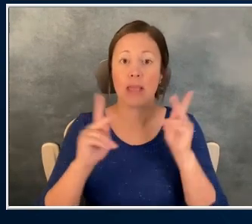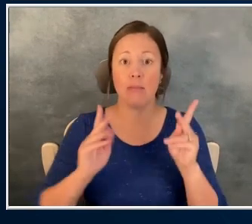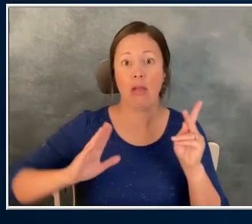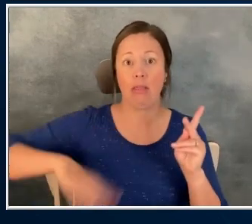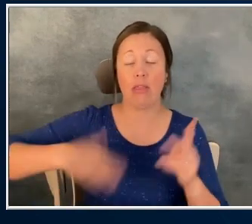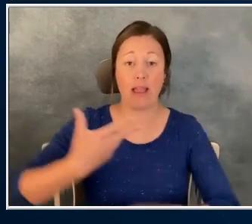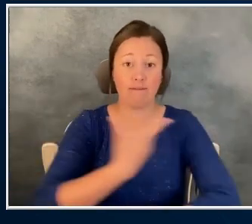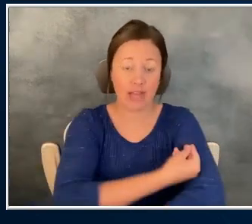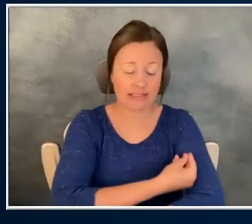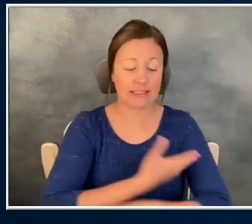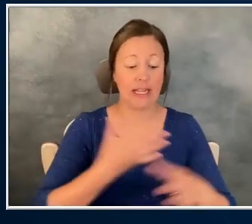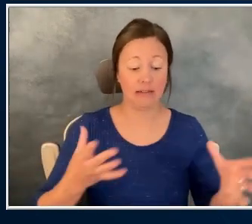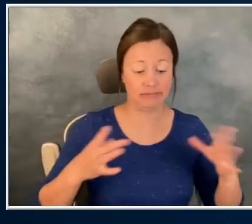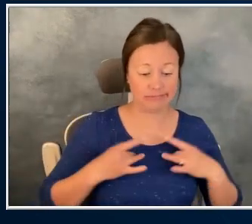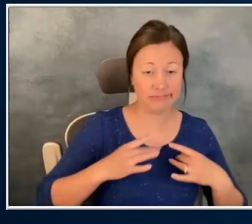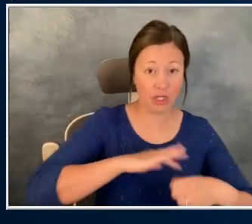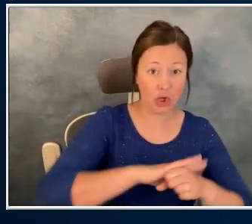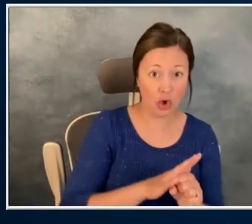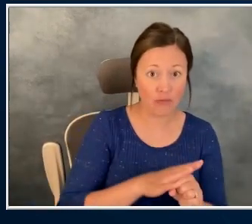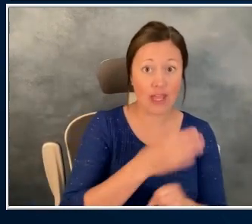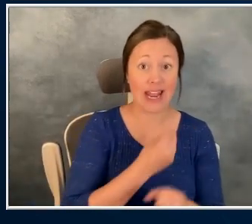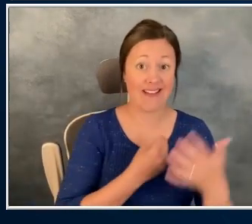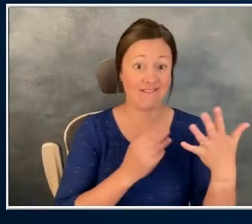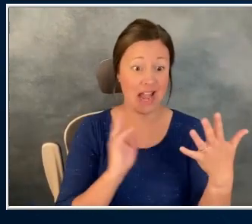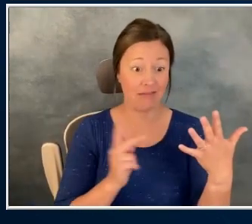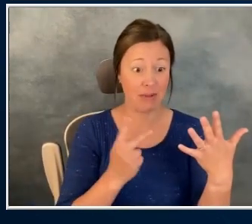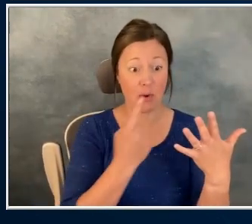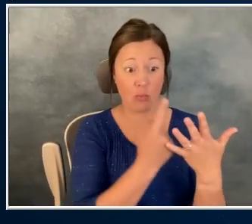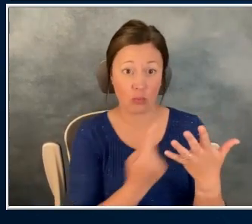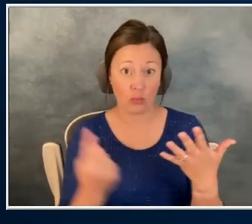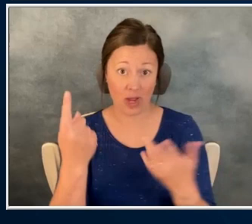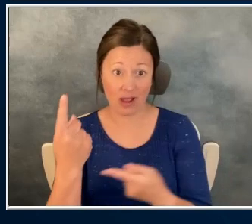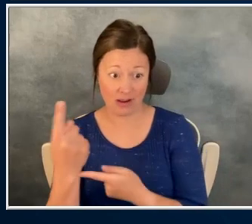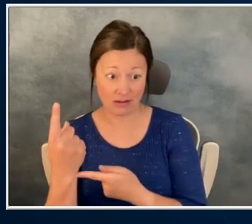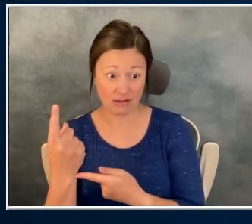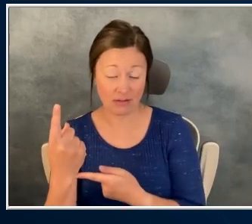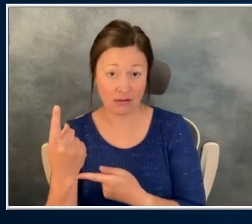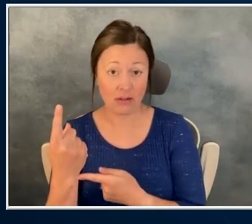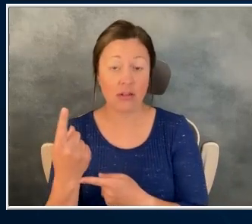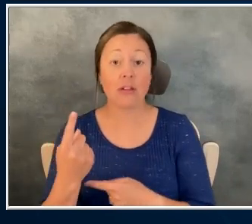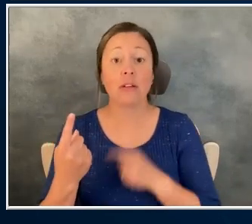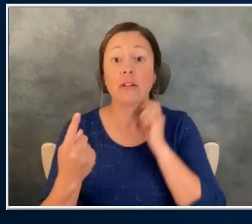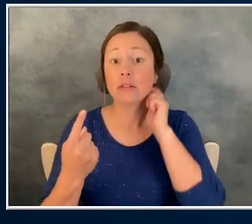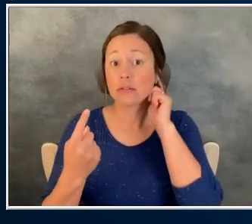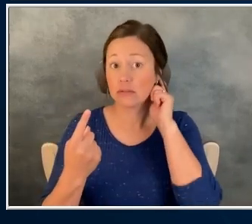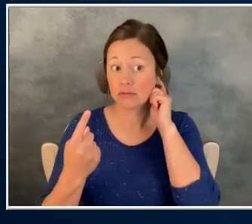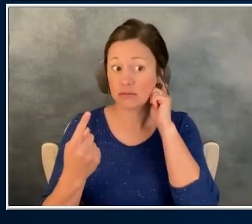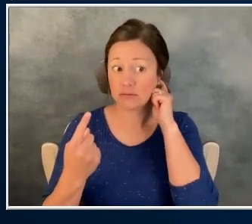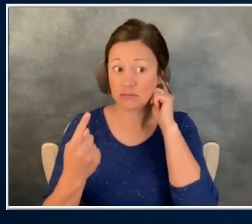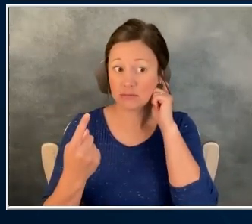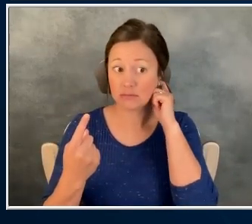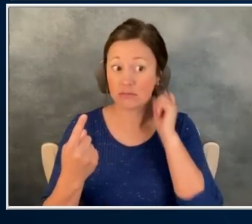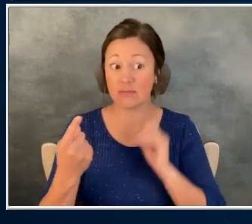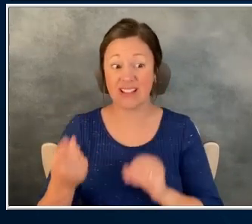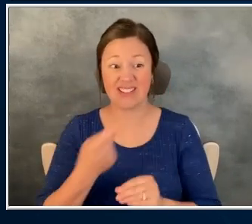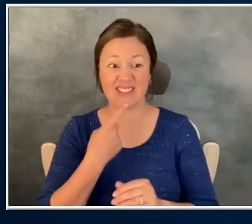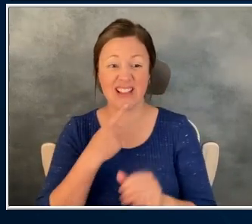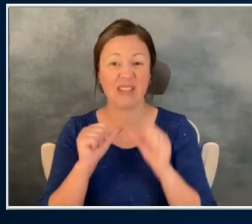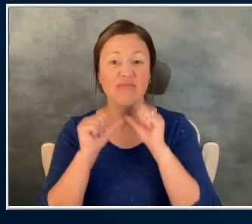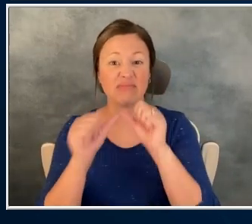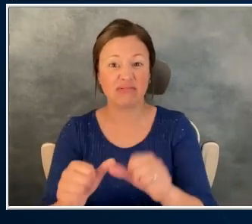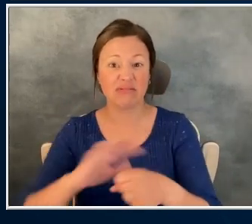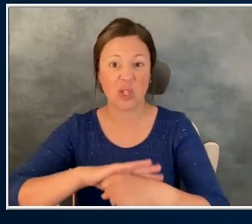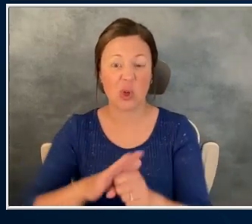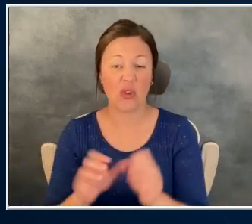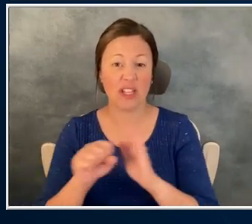COVID, and one in five of those people who were not vaccinated, caught COVID, are reporting long COVID symptoms two years